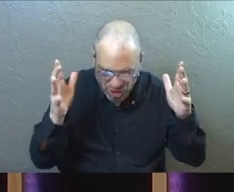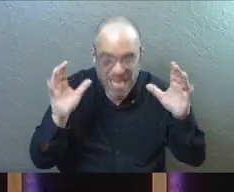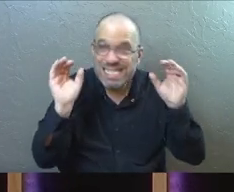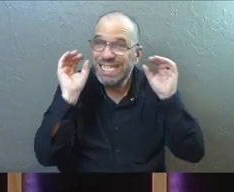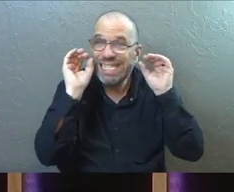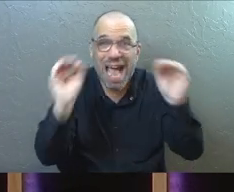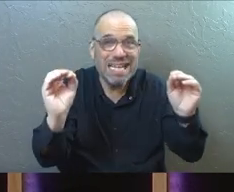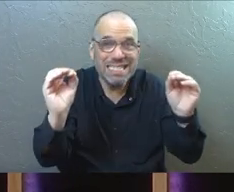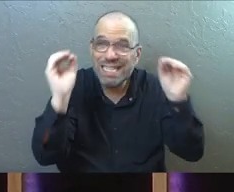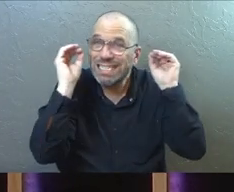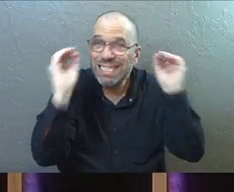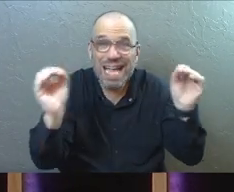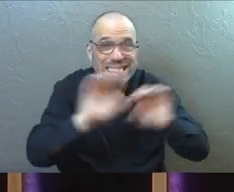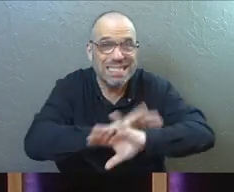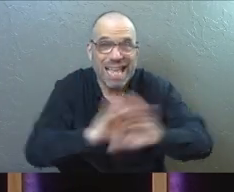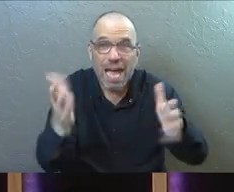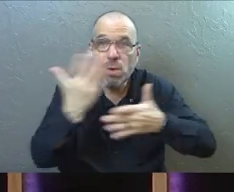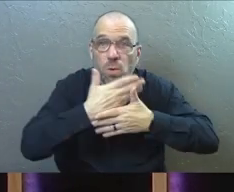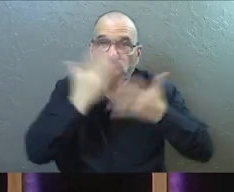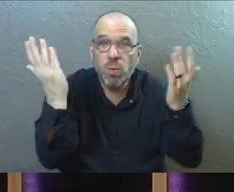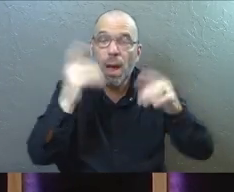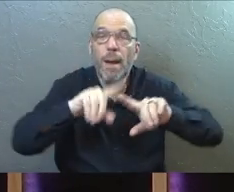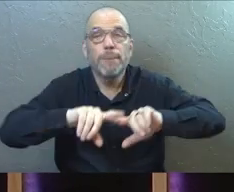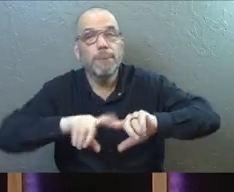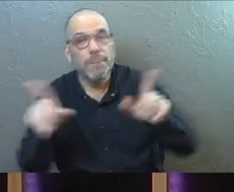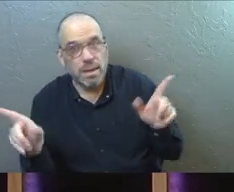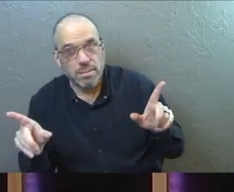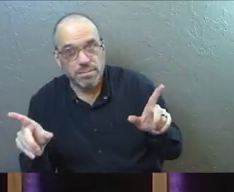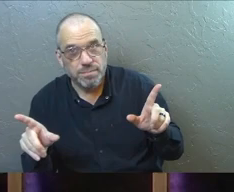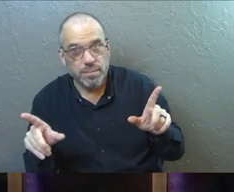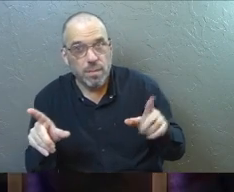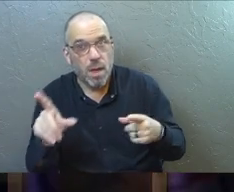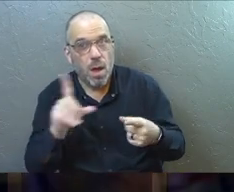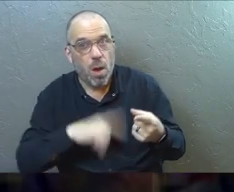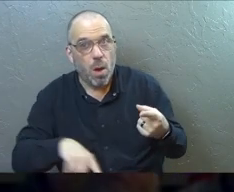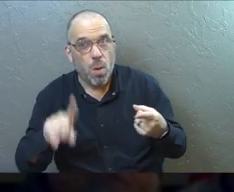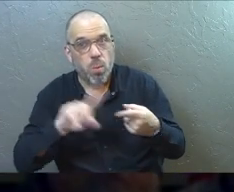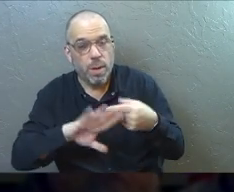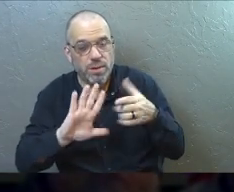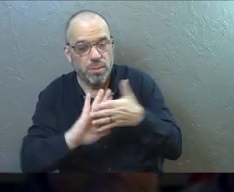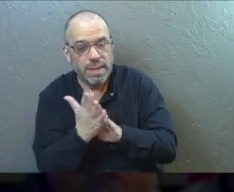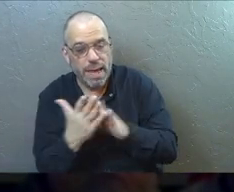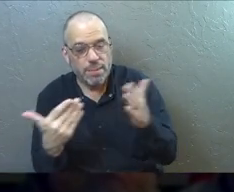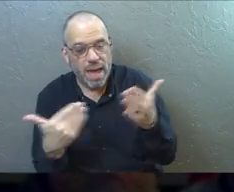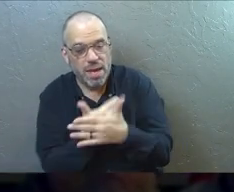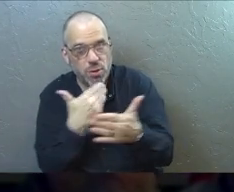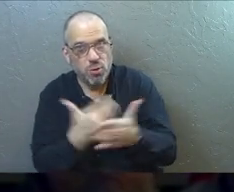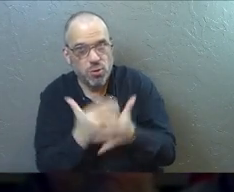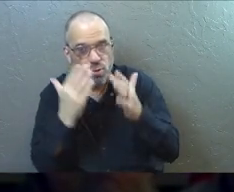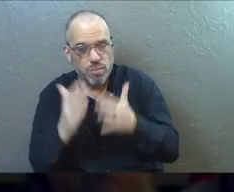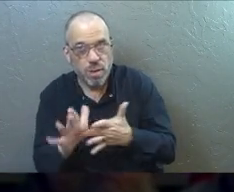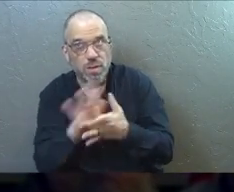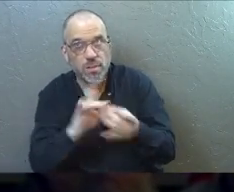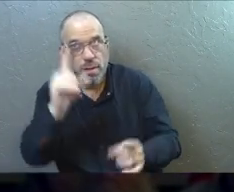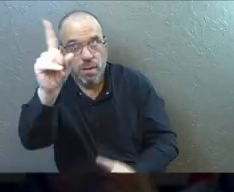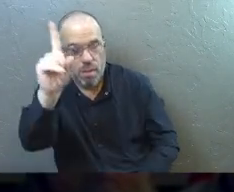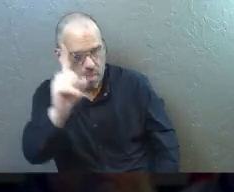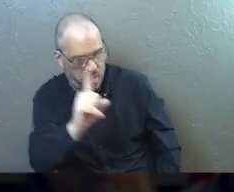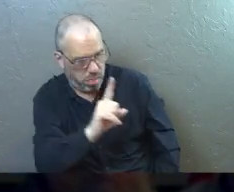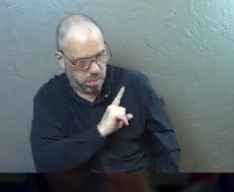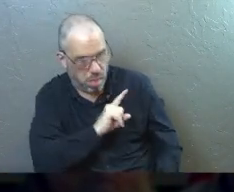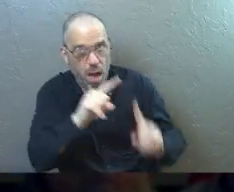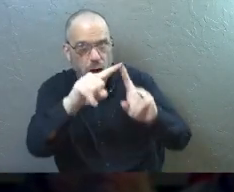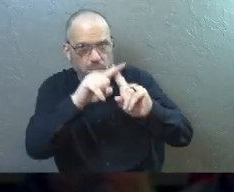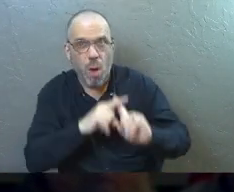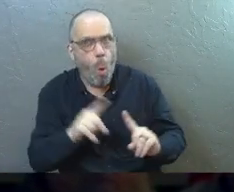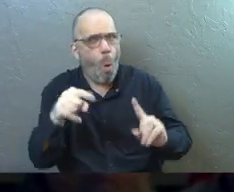None. But when you became a new creation and the spirit of Christ came into you, now this